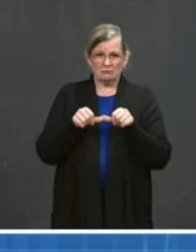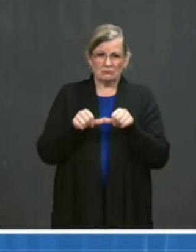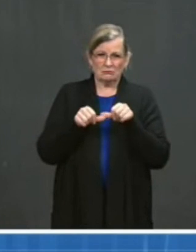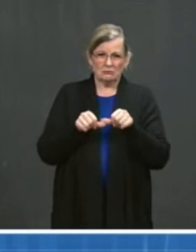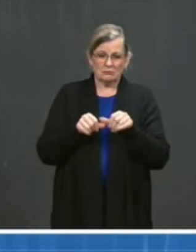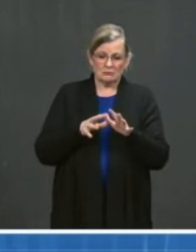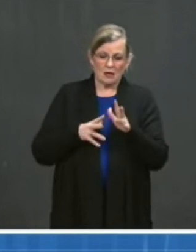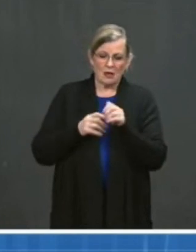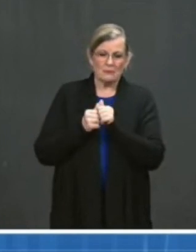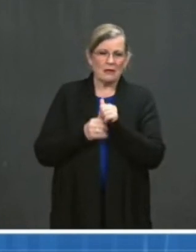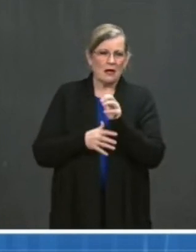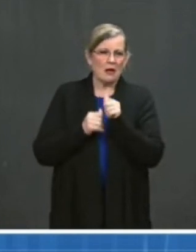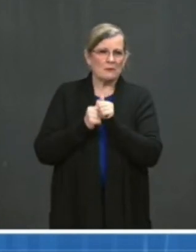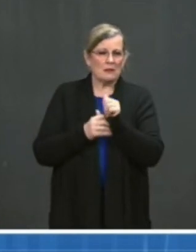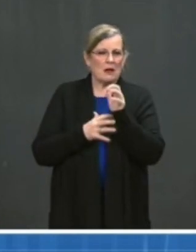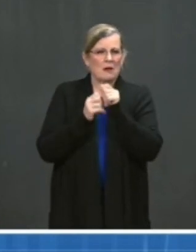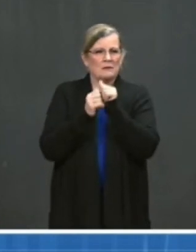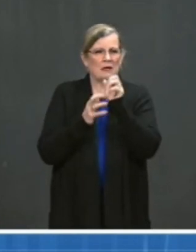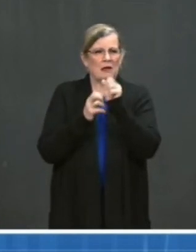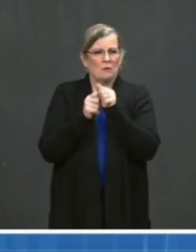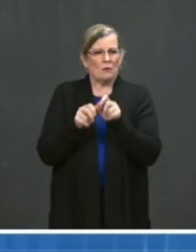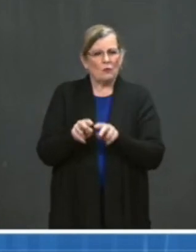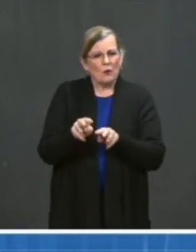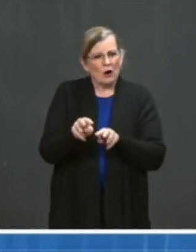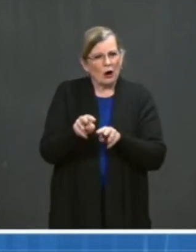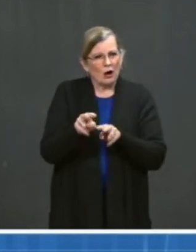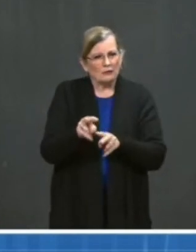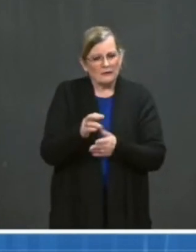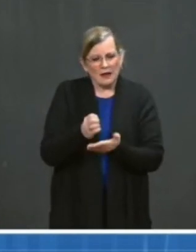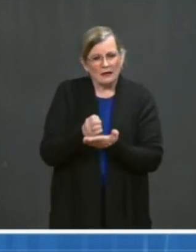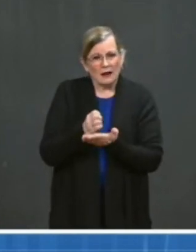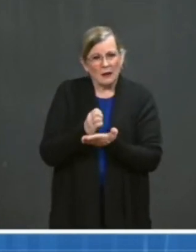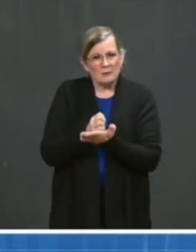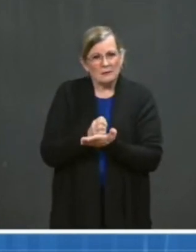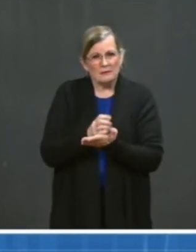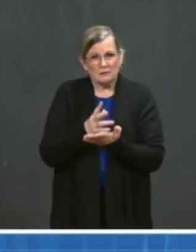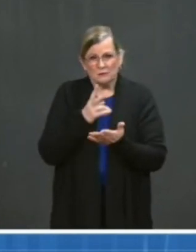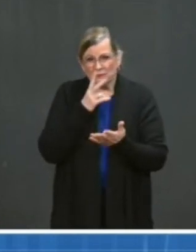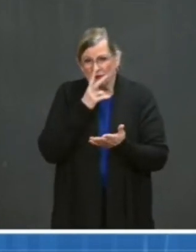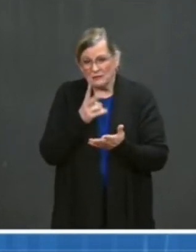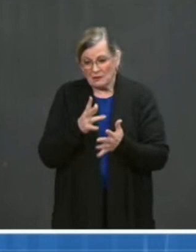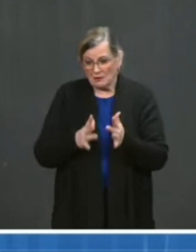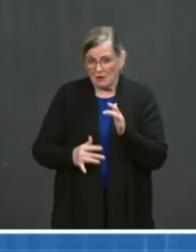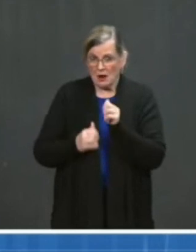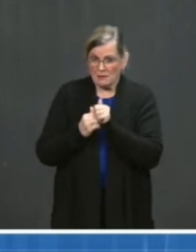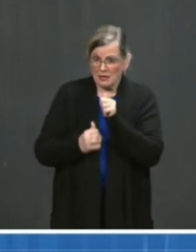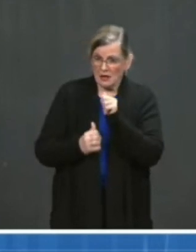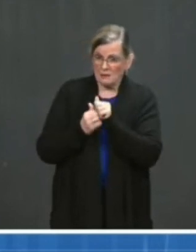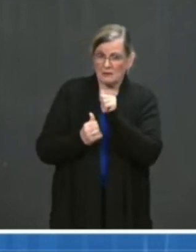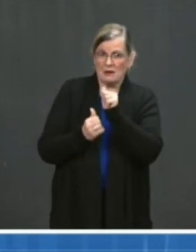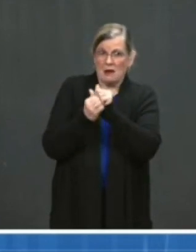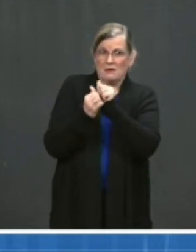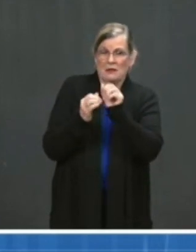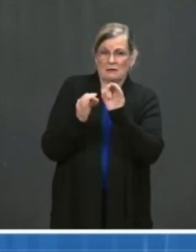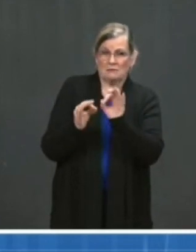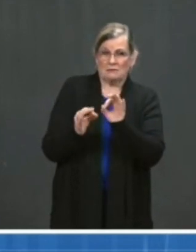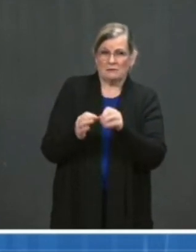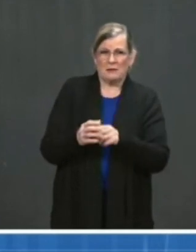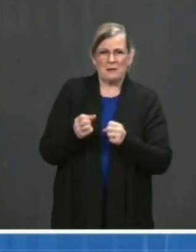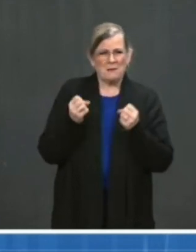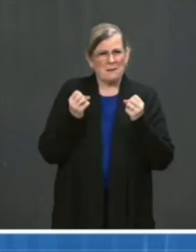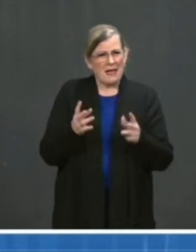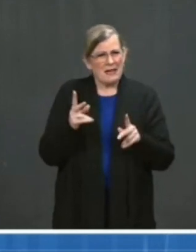continue to monitor the evidence and provide updates as we learn more. With so many people still unvaccinated, it